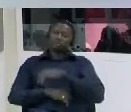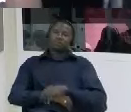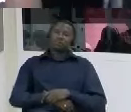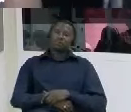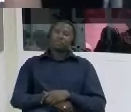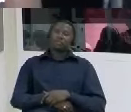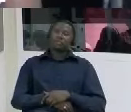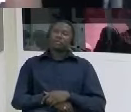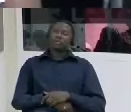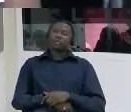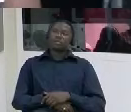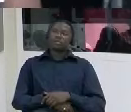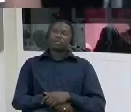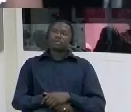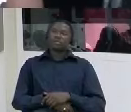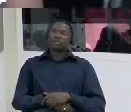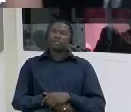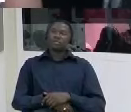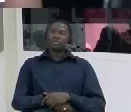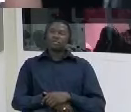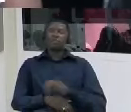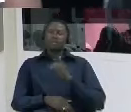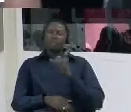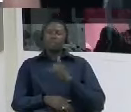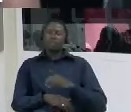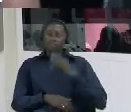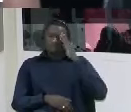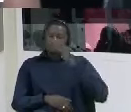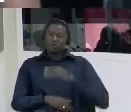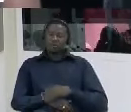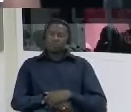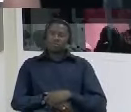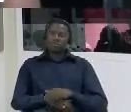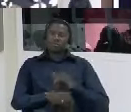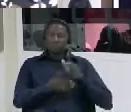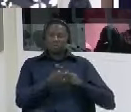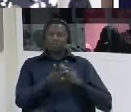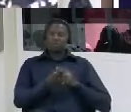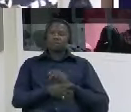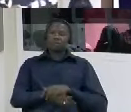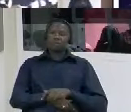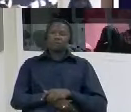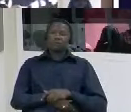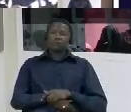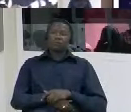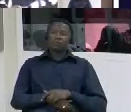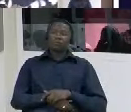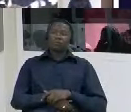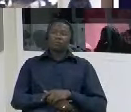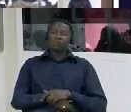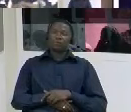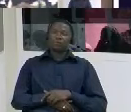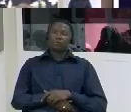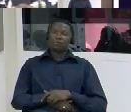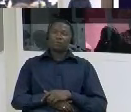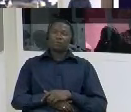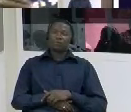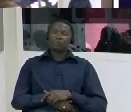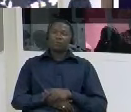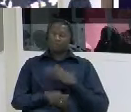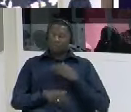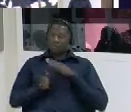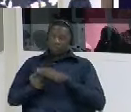thank you mr witness i will now hand you over to the commissioners for any questions they may have and um you will also